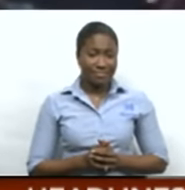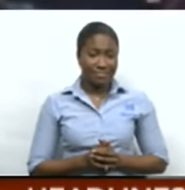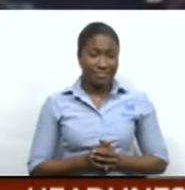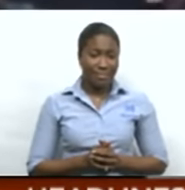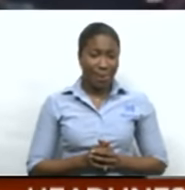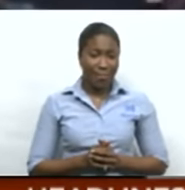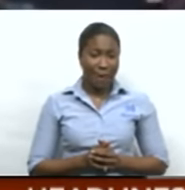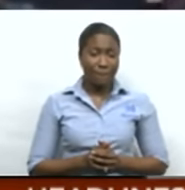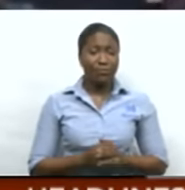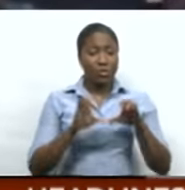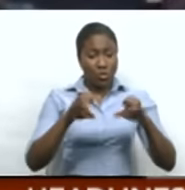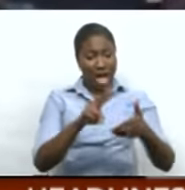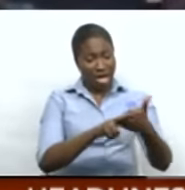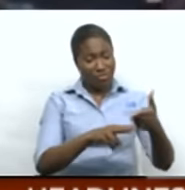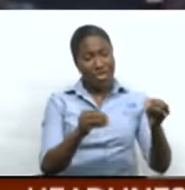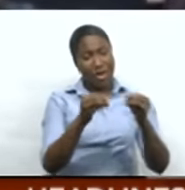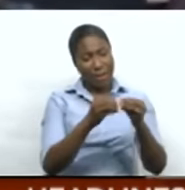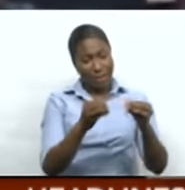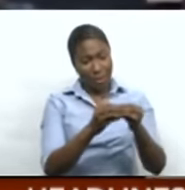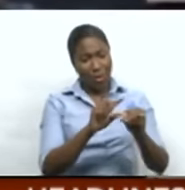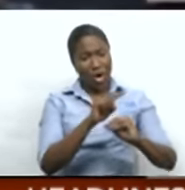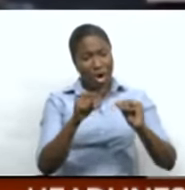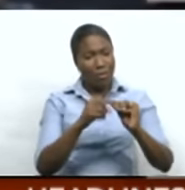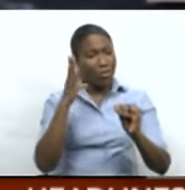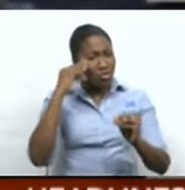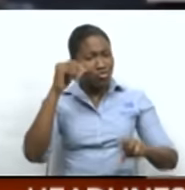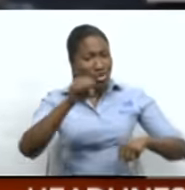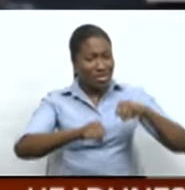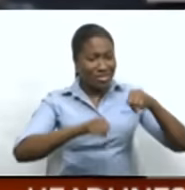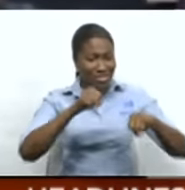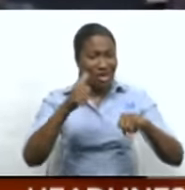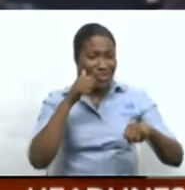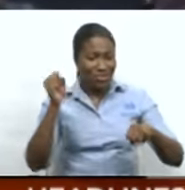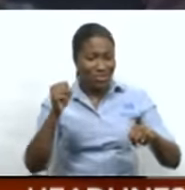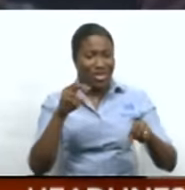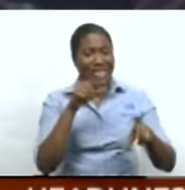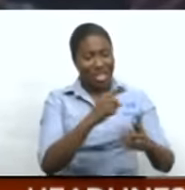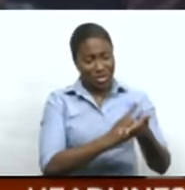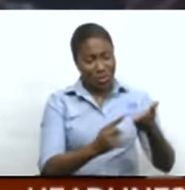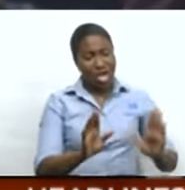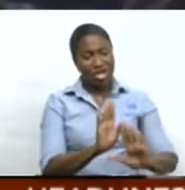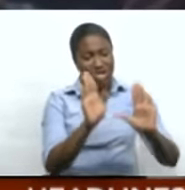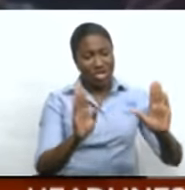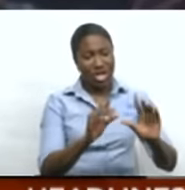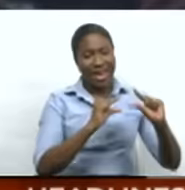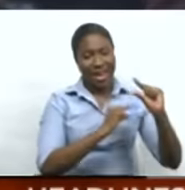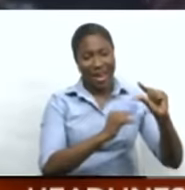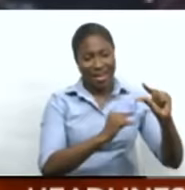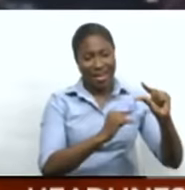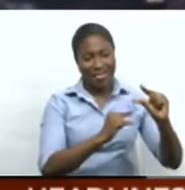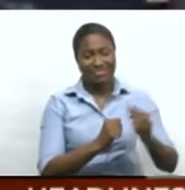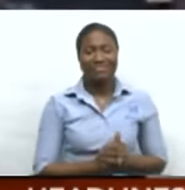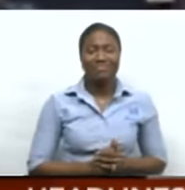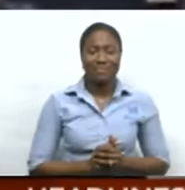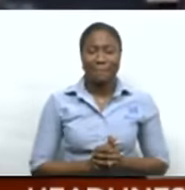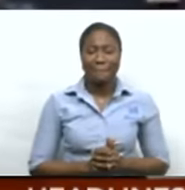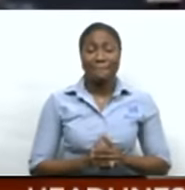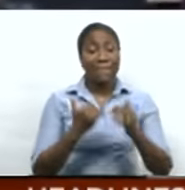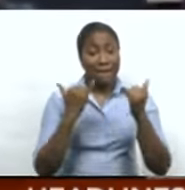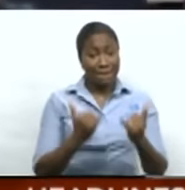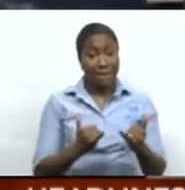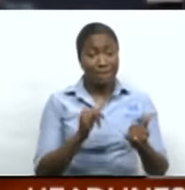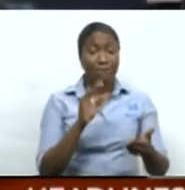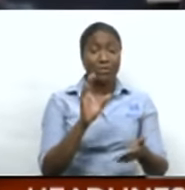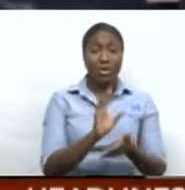You can read more about Alexi's journey in the sport of cycling in this week's Sunday Guardian. The combined colleges and campuses